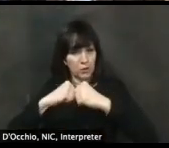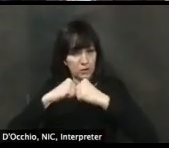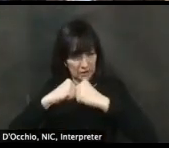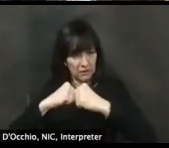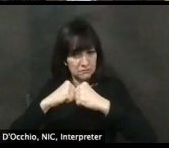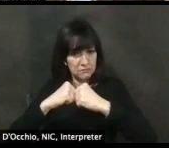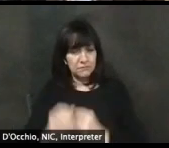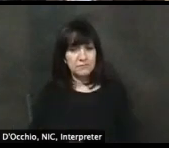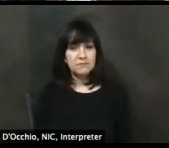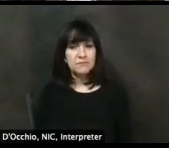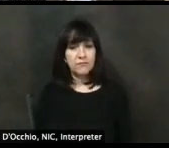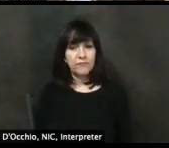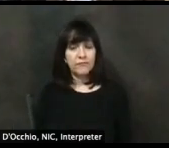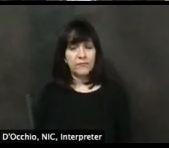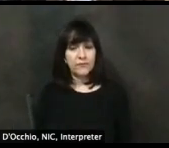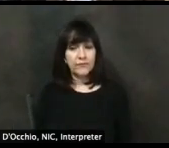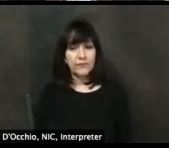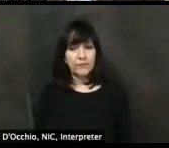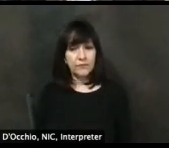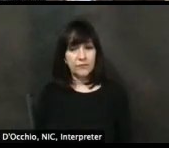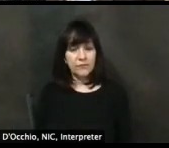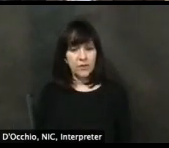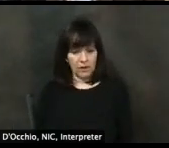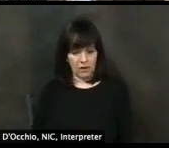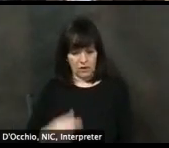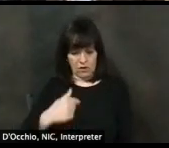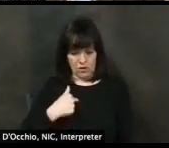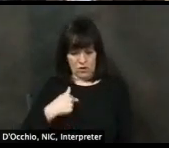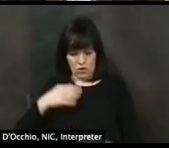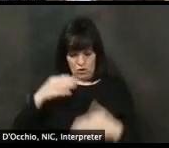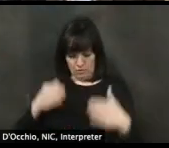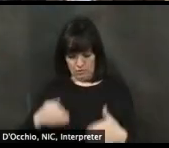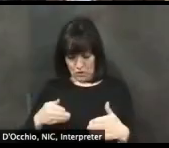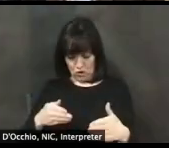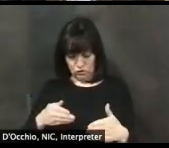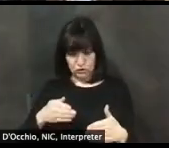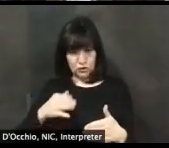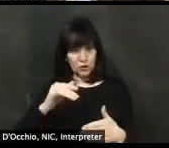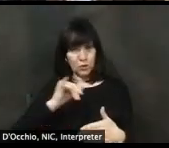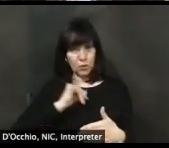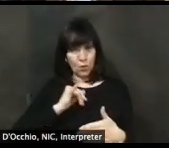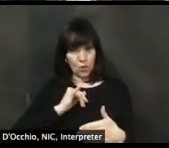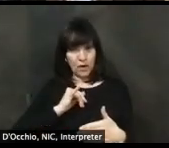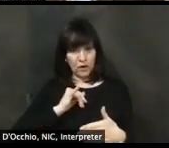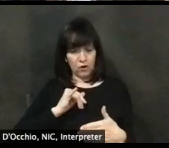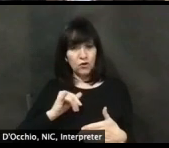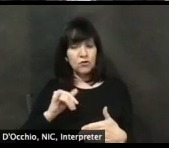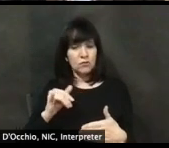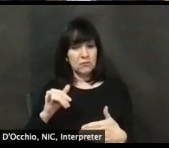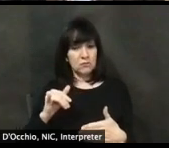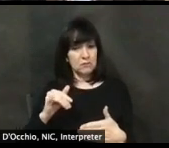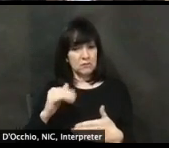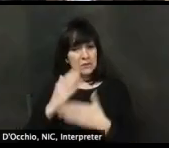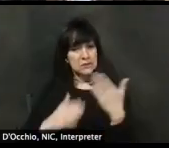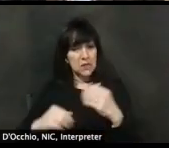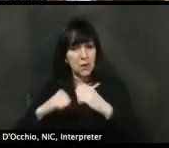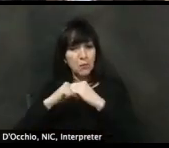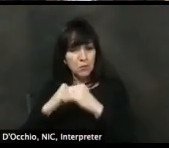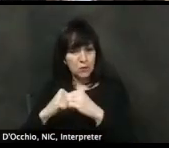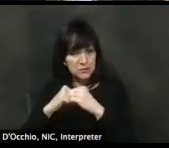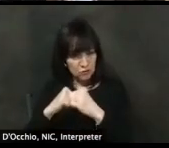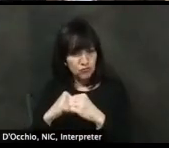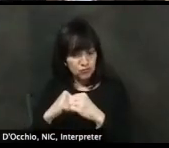protection to you as the wearer, but it's especially important, um, kind of that we're all doing our, our, our